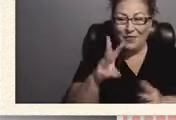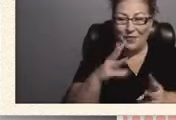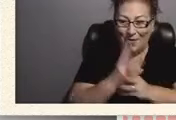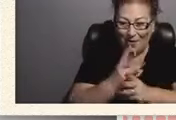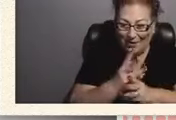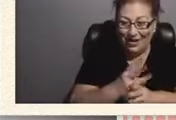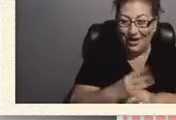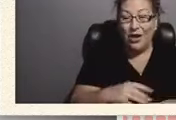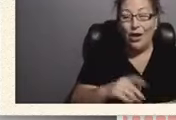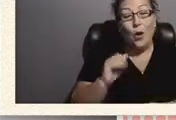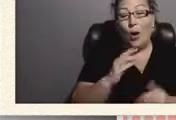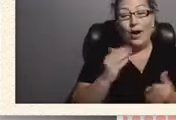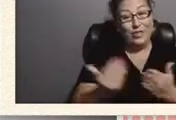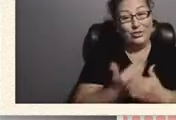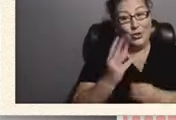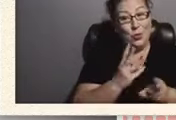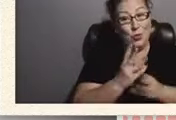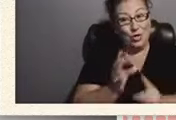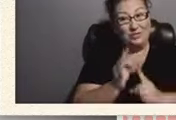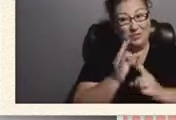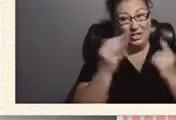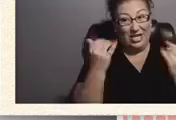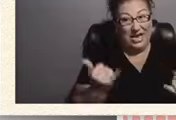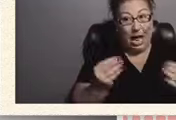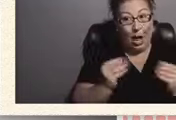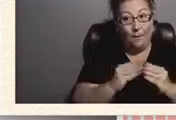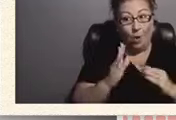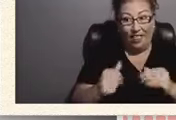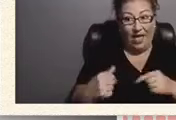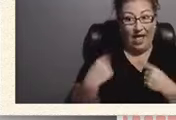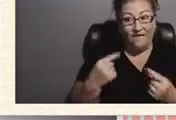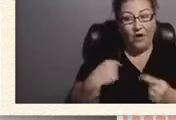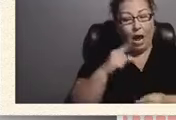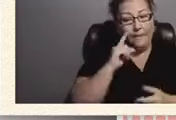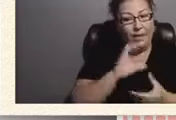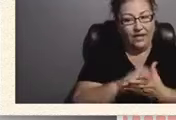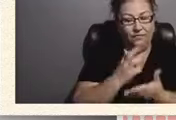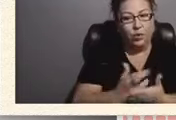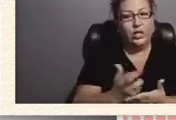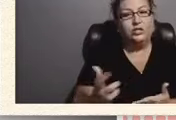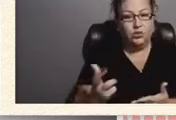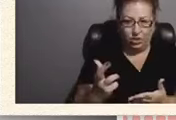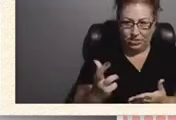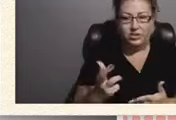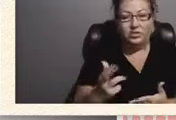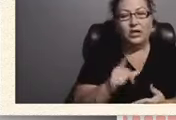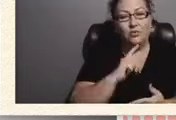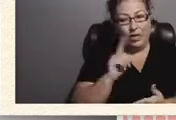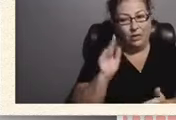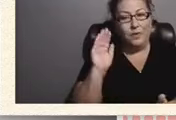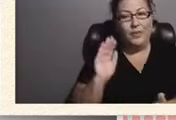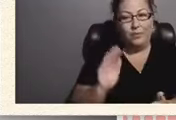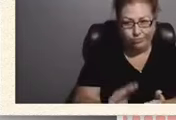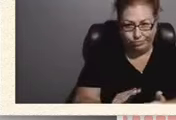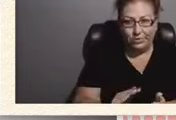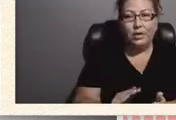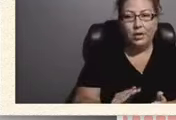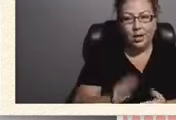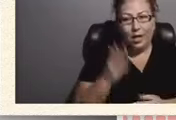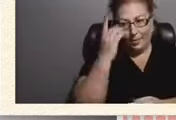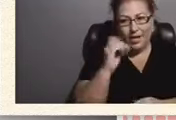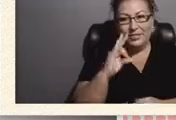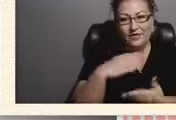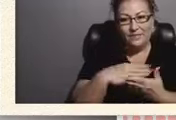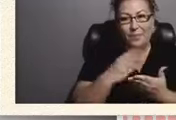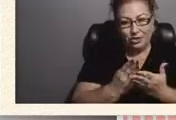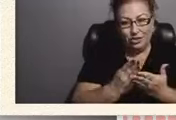world, especially now more than ever, I believe resources would be minimized because budgets are going to be